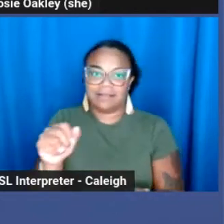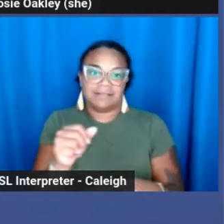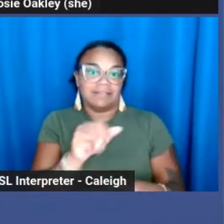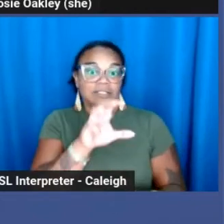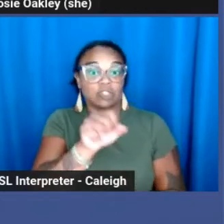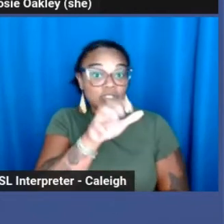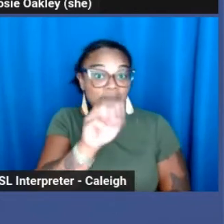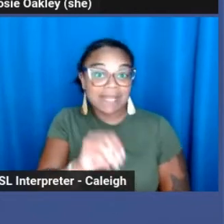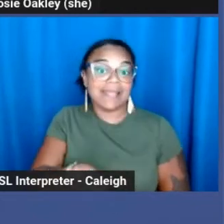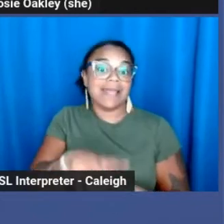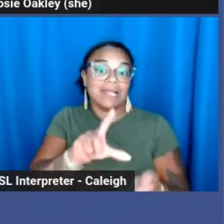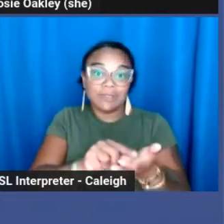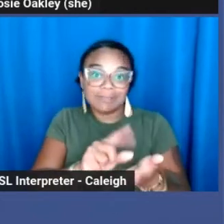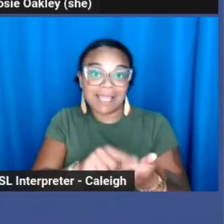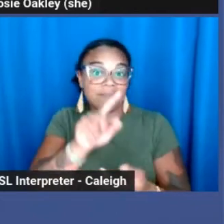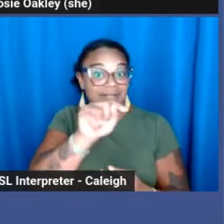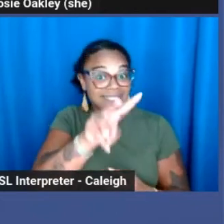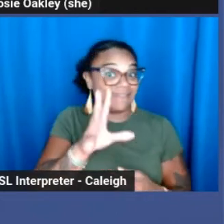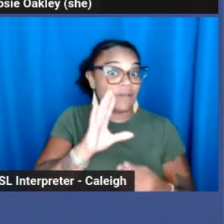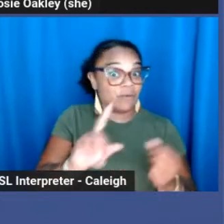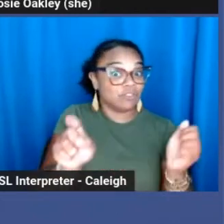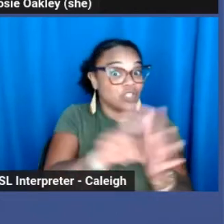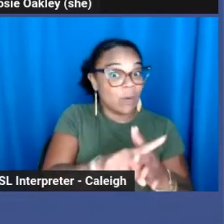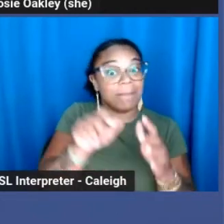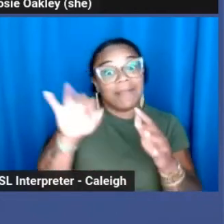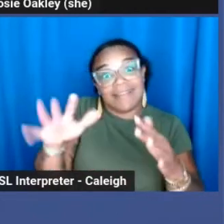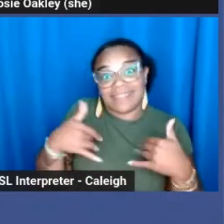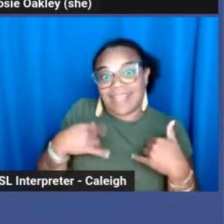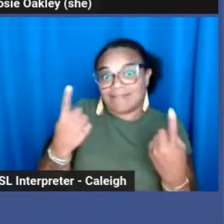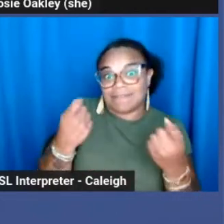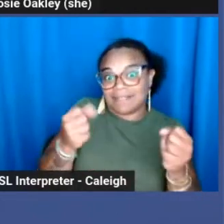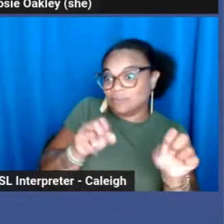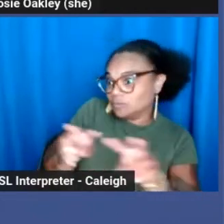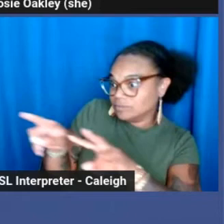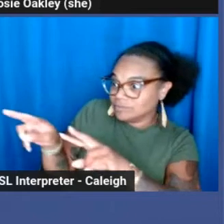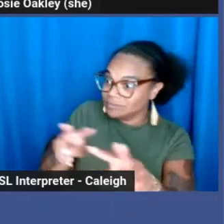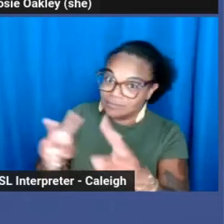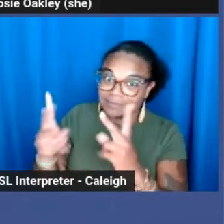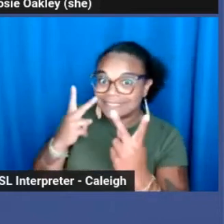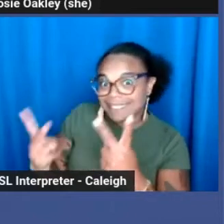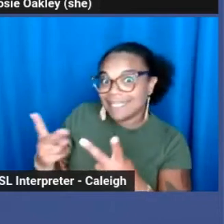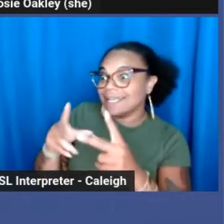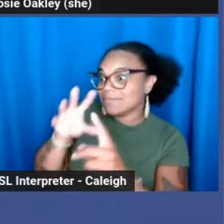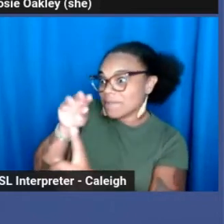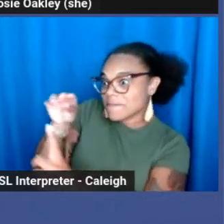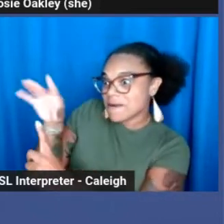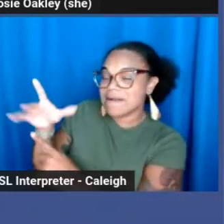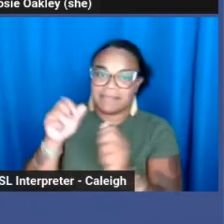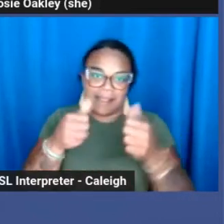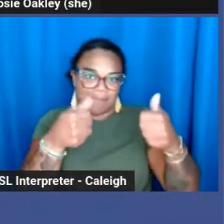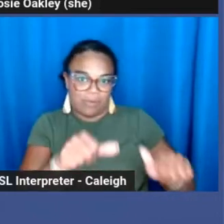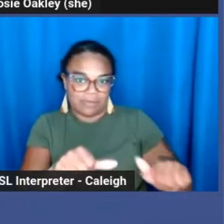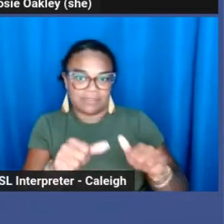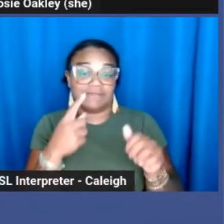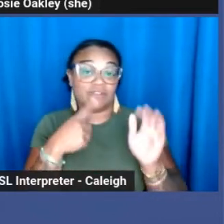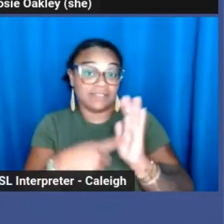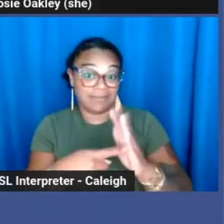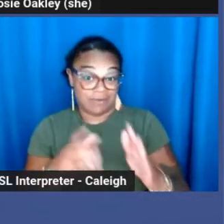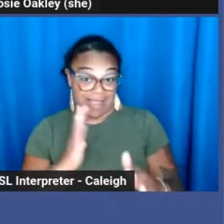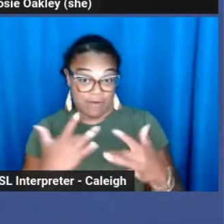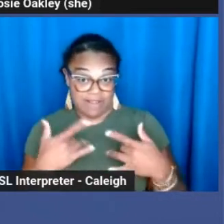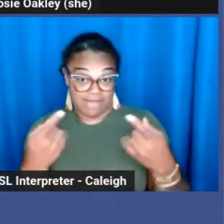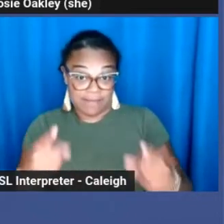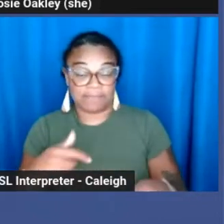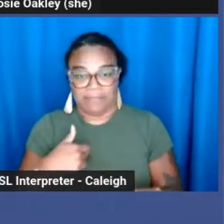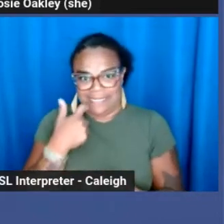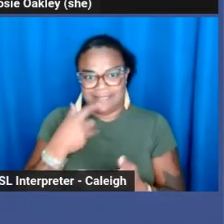TV coverage if you have something to look at that can post. So for example, for our event, I